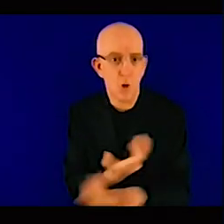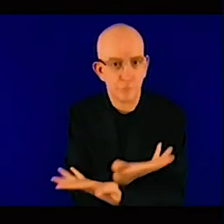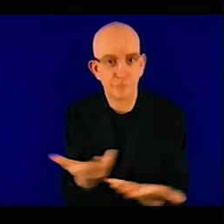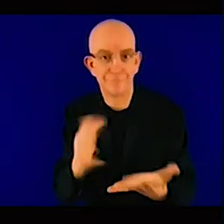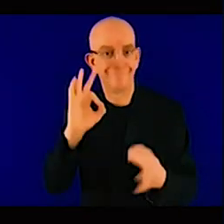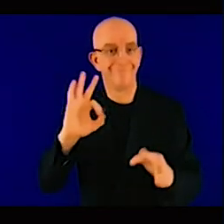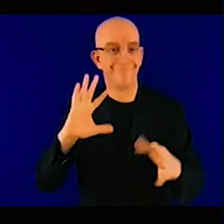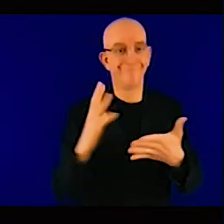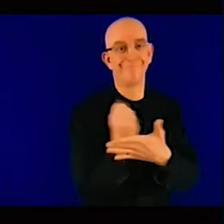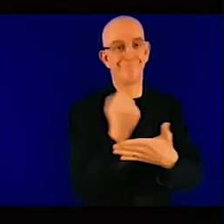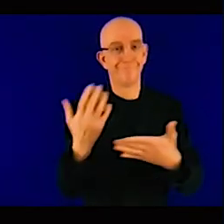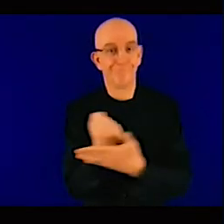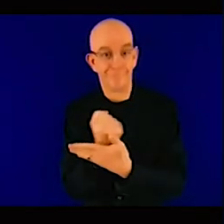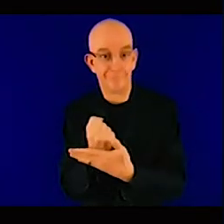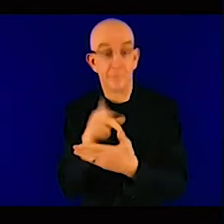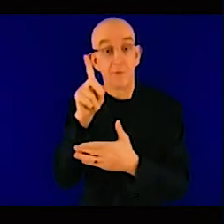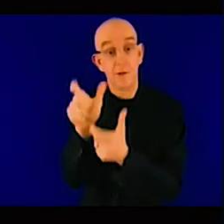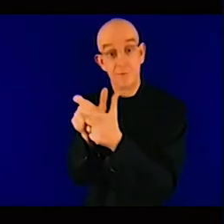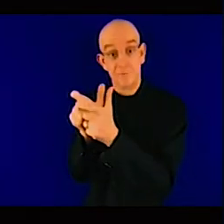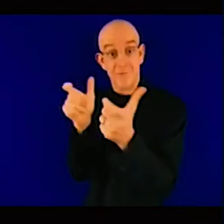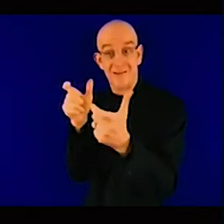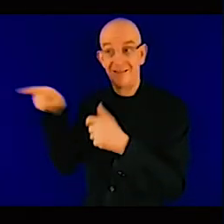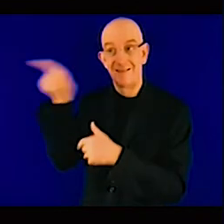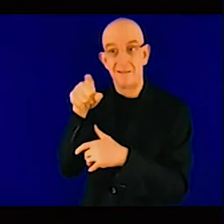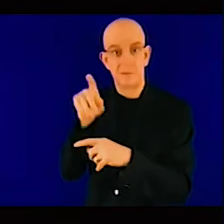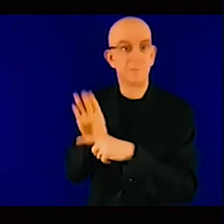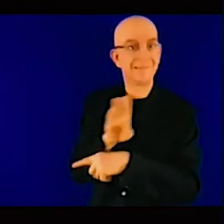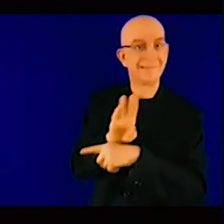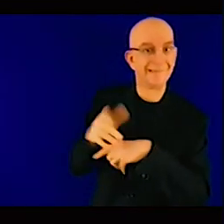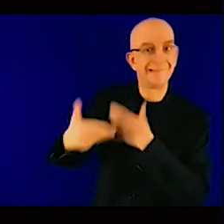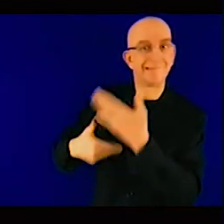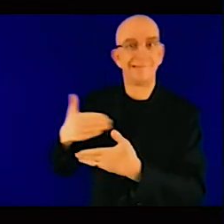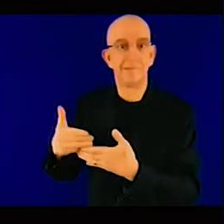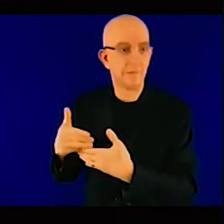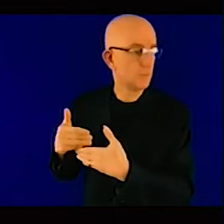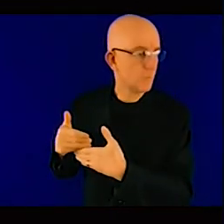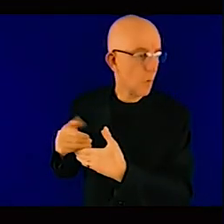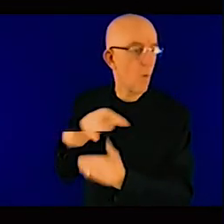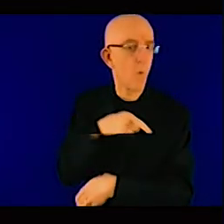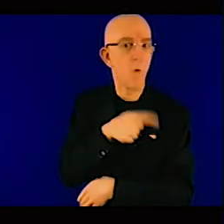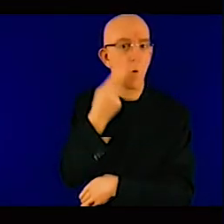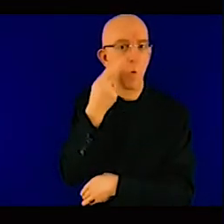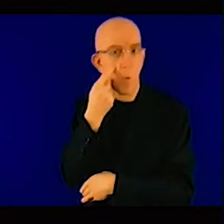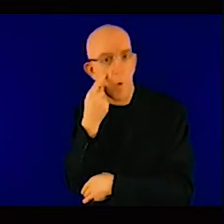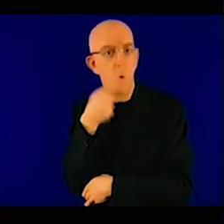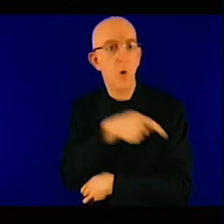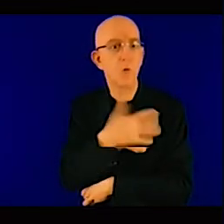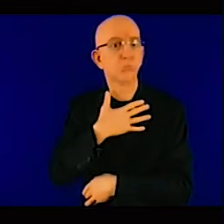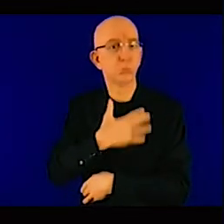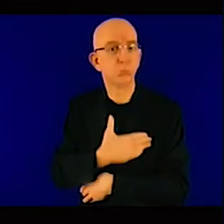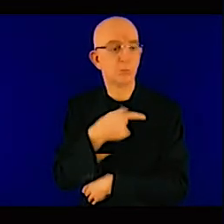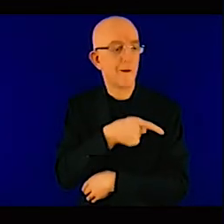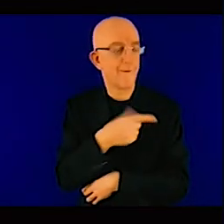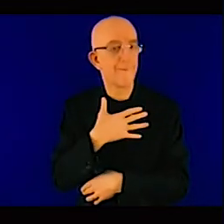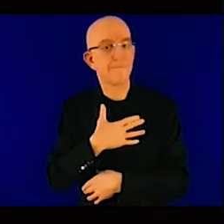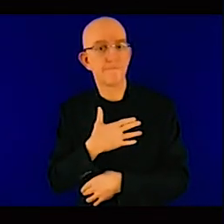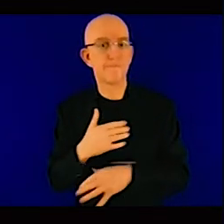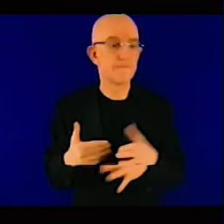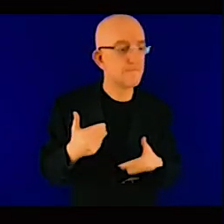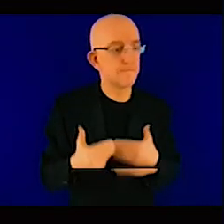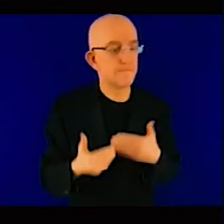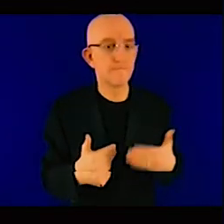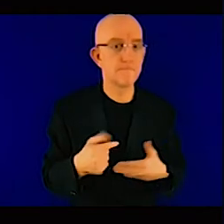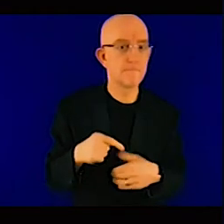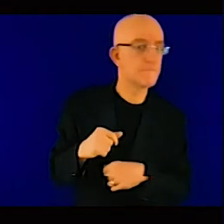fund for these types of renewables but before I ask the question I've had various conversations around with various institutions